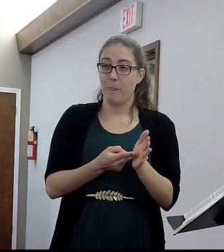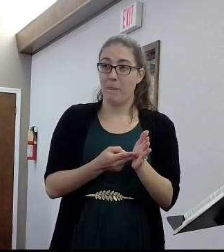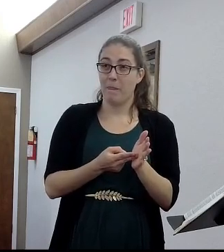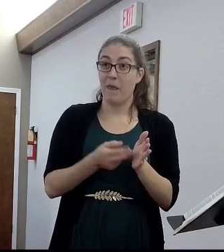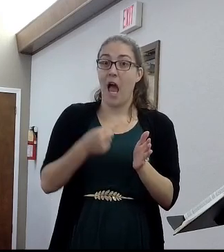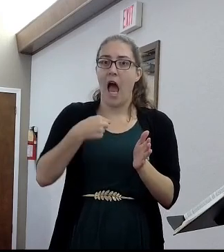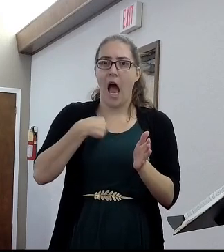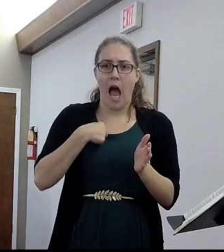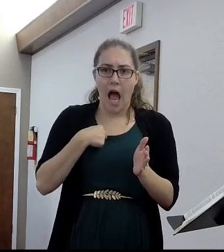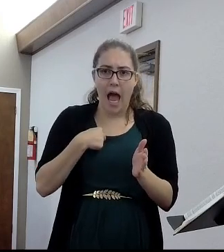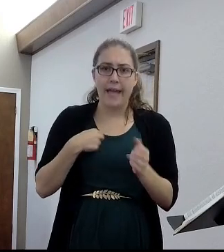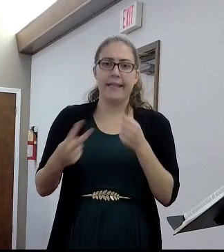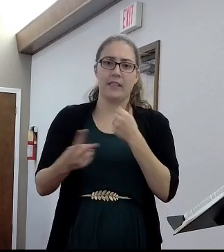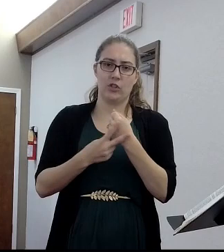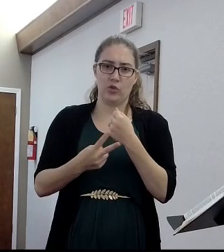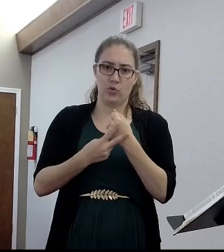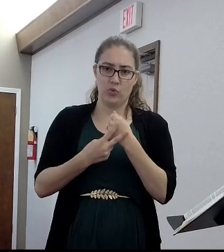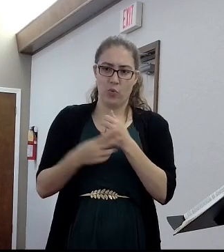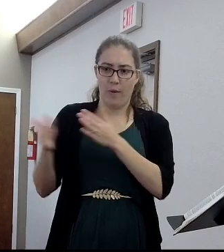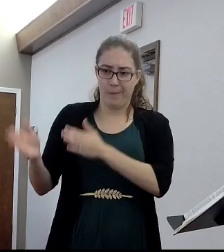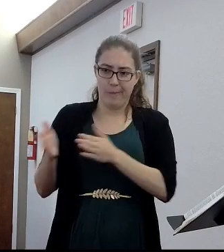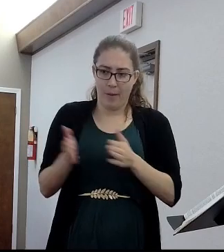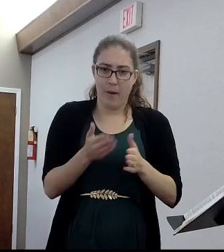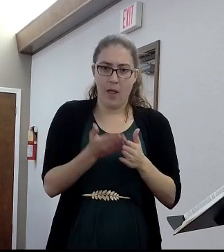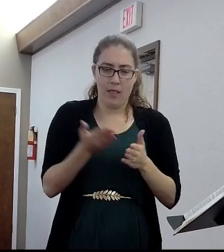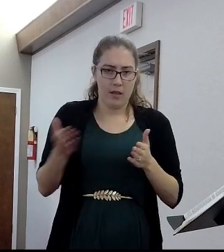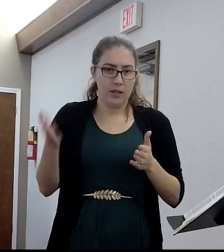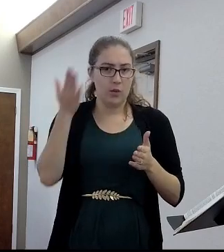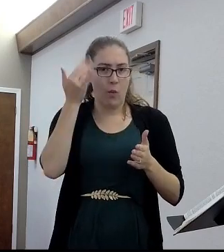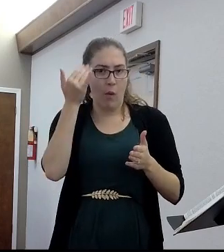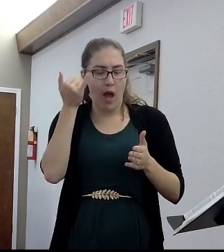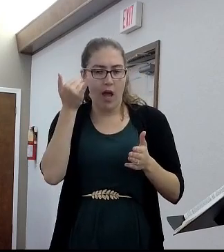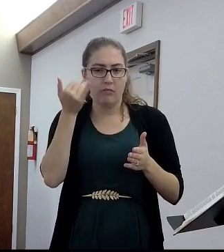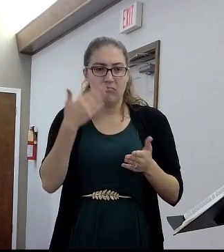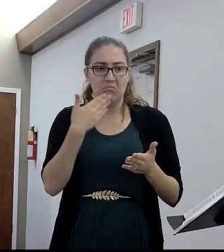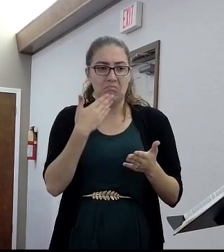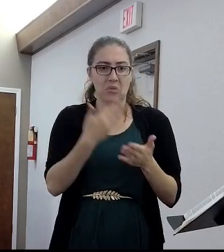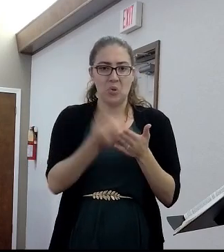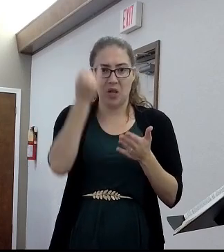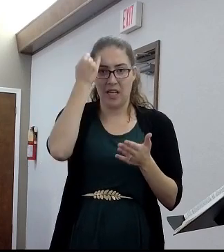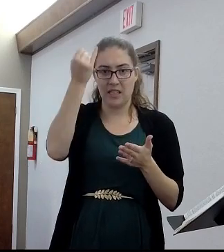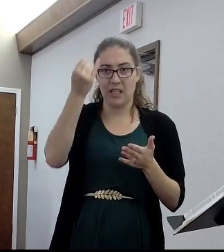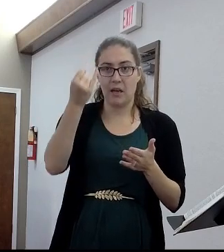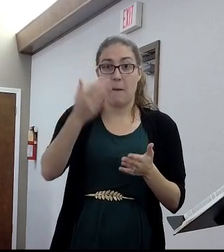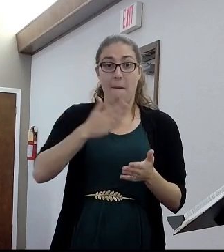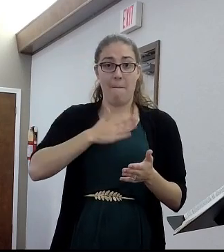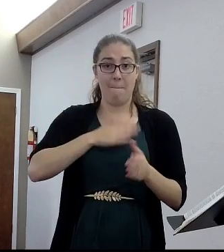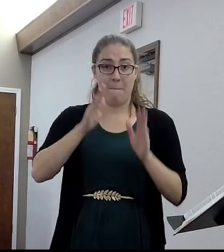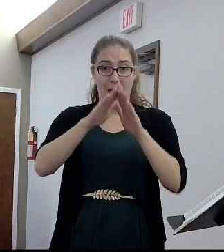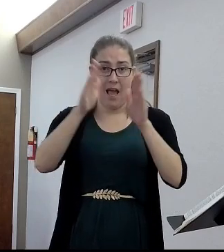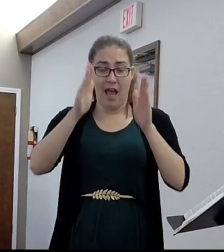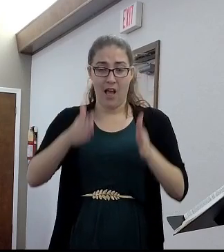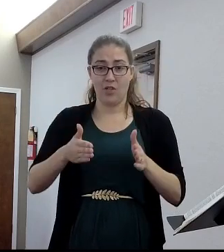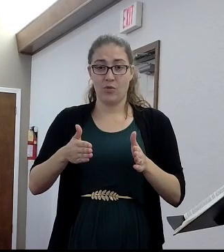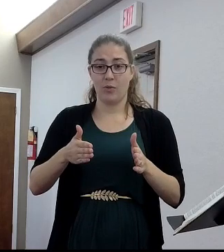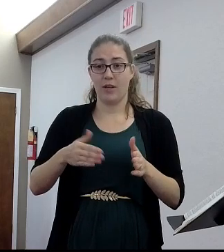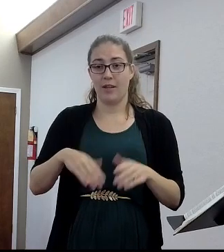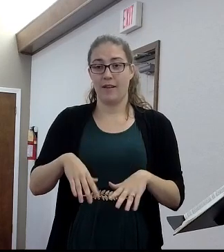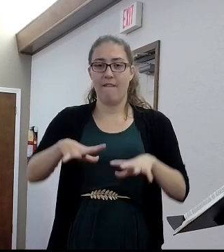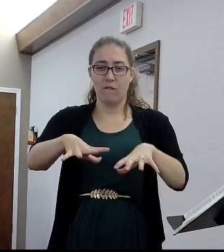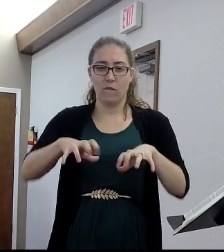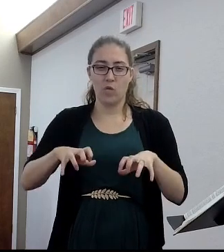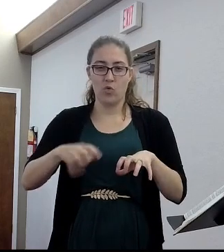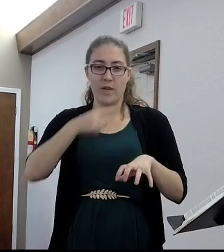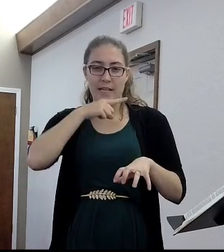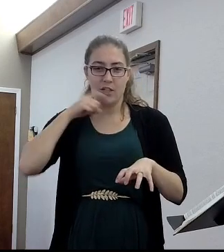I store stuff because, well, I mean, it's good to store stuff. And we freeze-dried food at my house. And why do we freeze-dried food at my house? Well, because